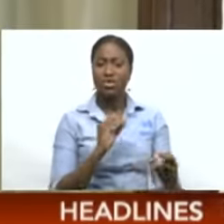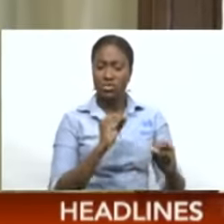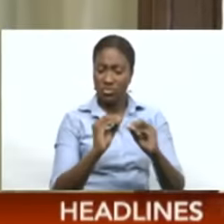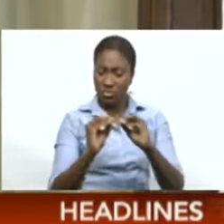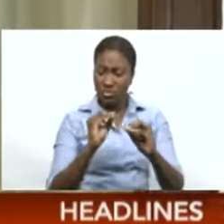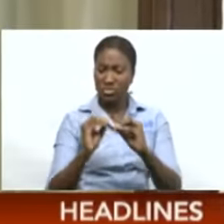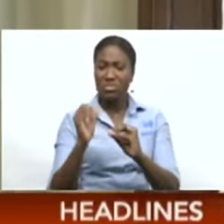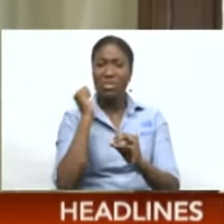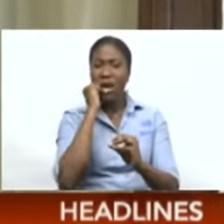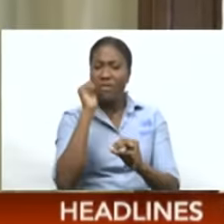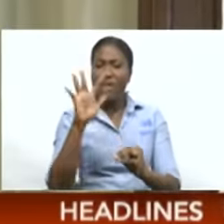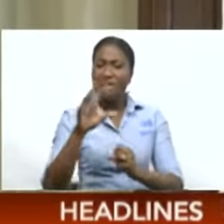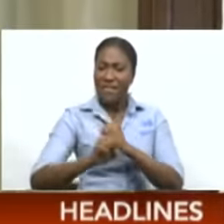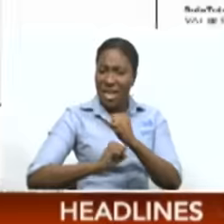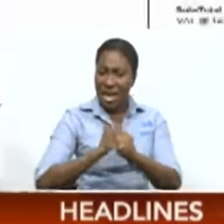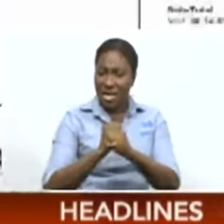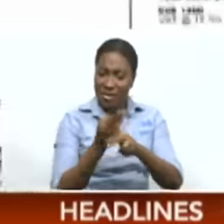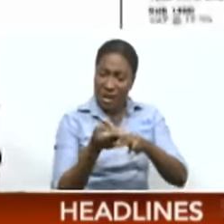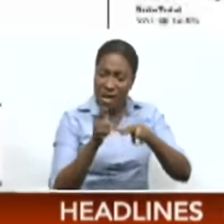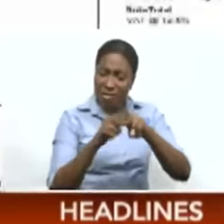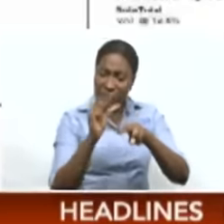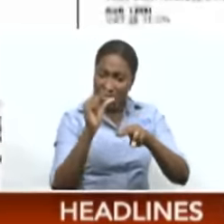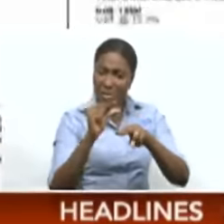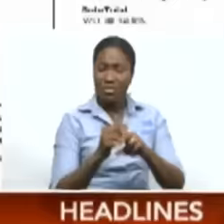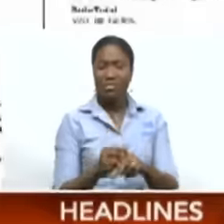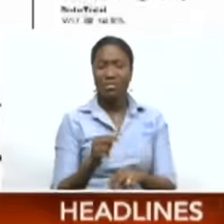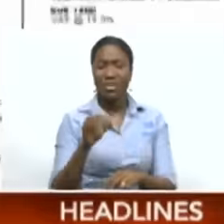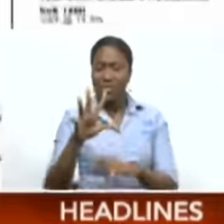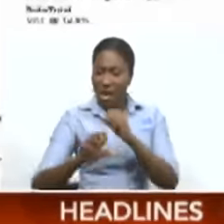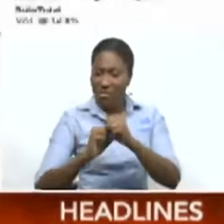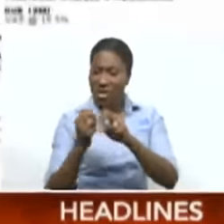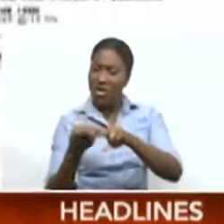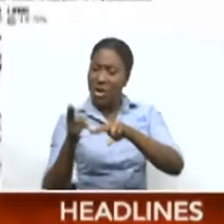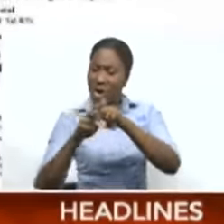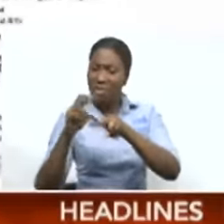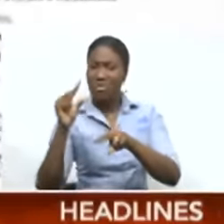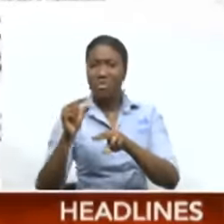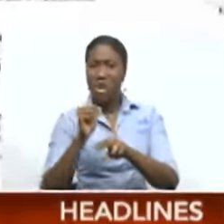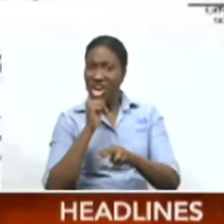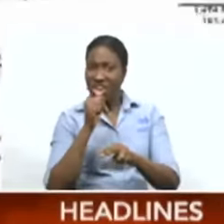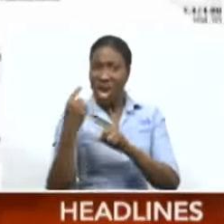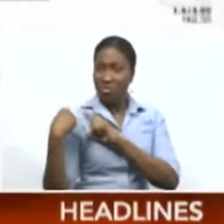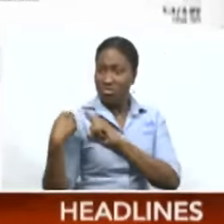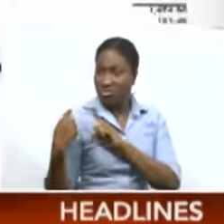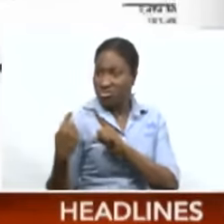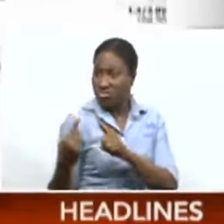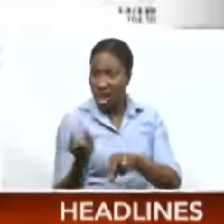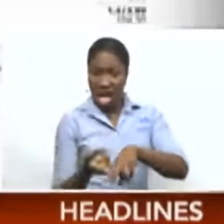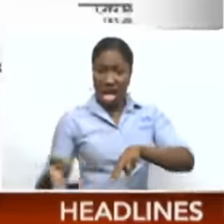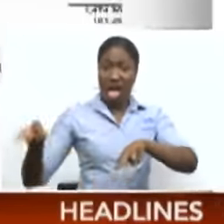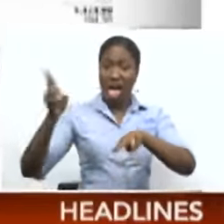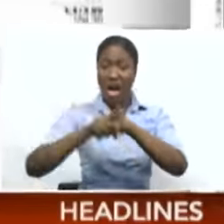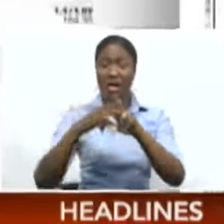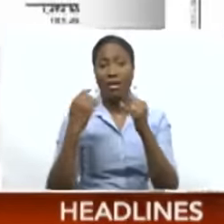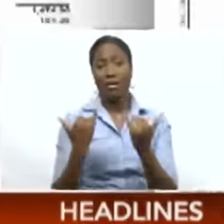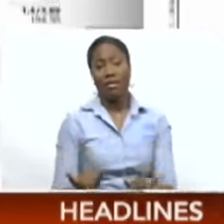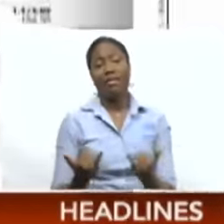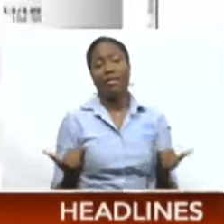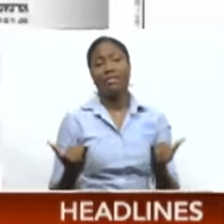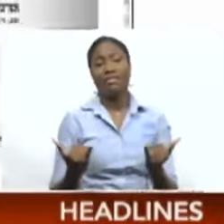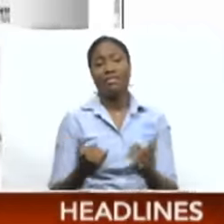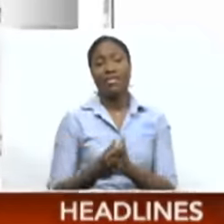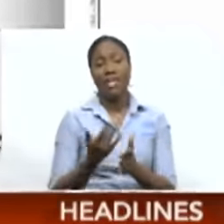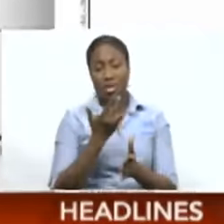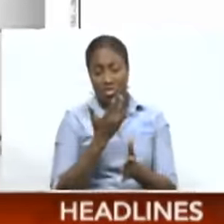every five years. Dr. Arjun said in that way, increases would have been small and incremental rather than what